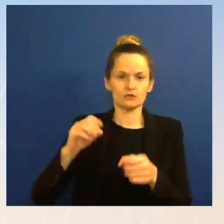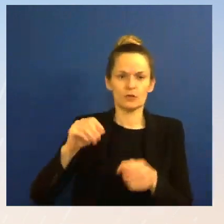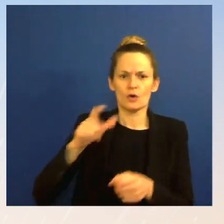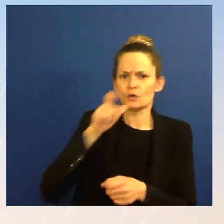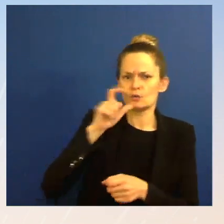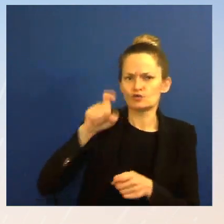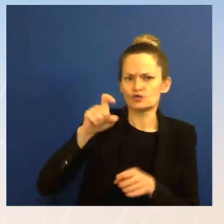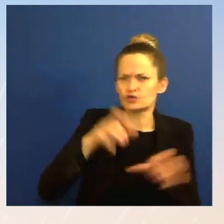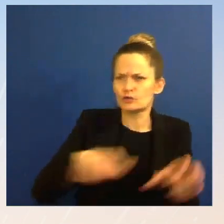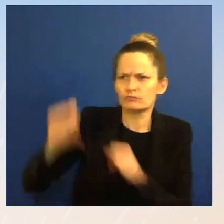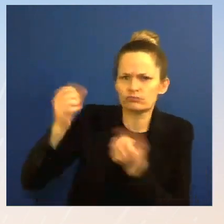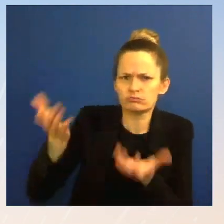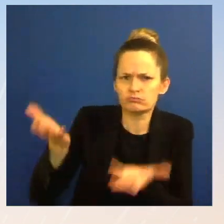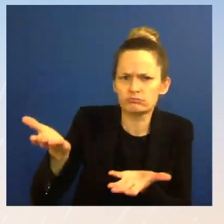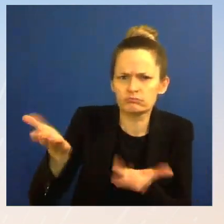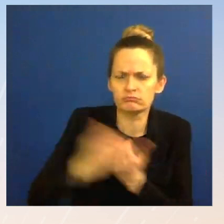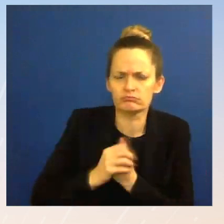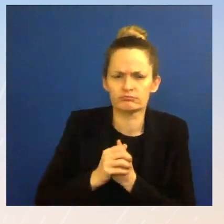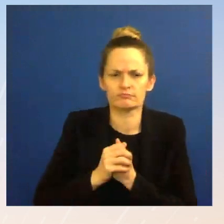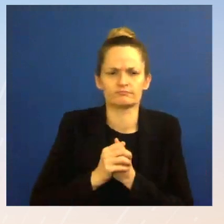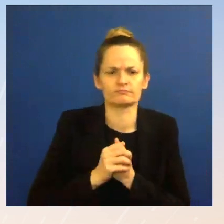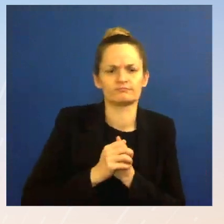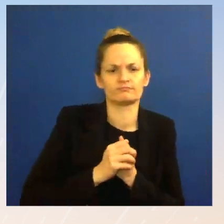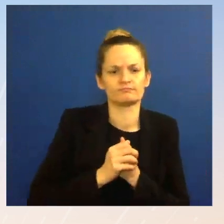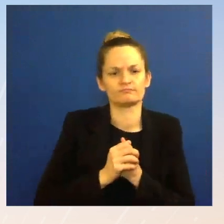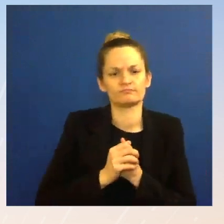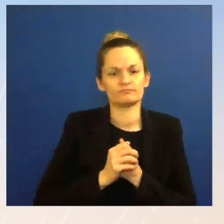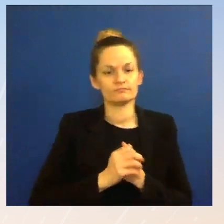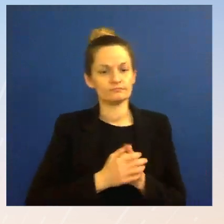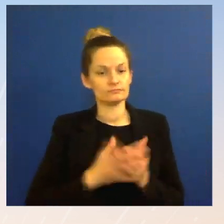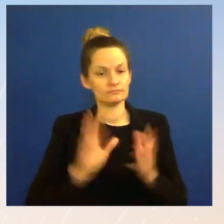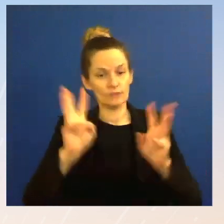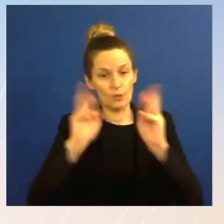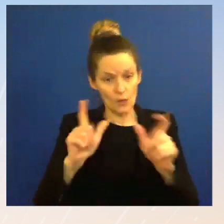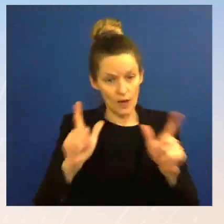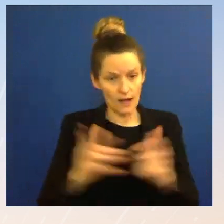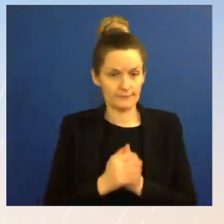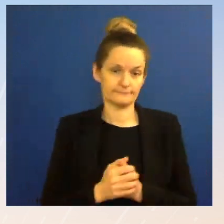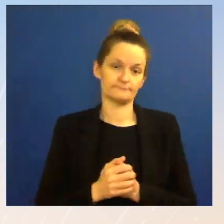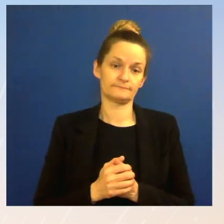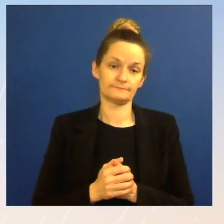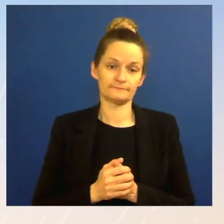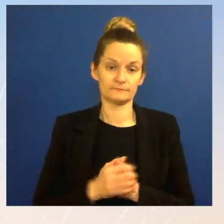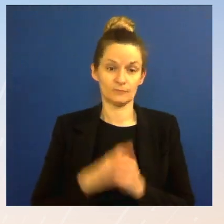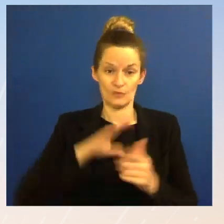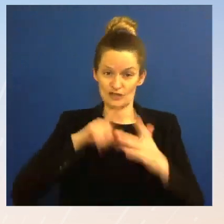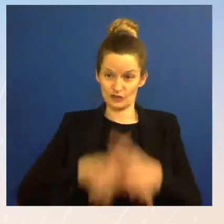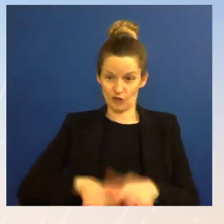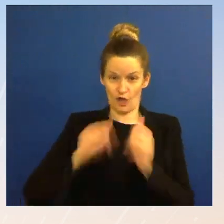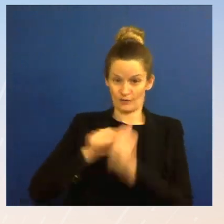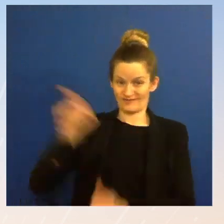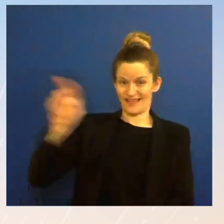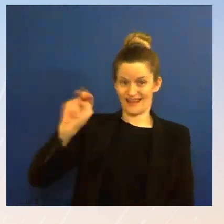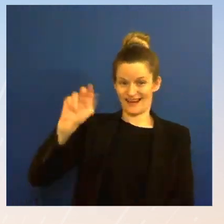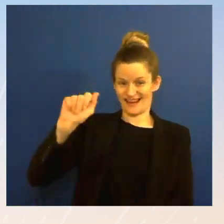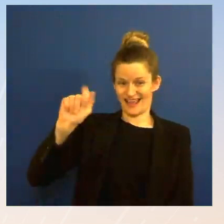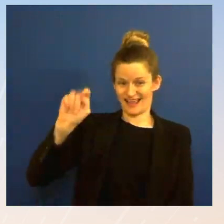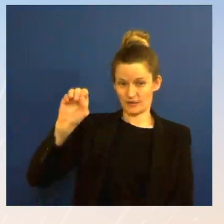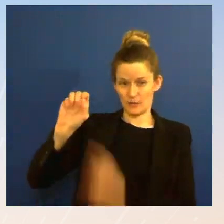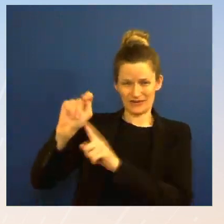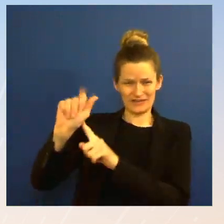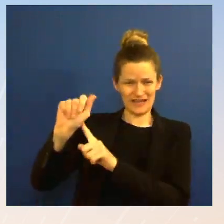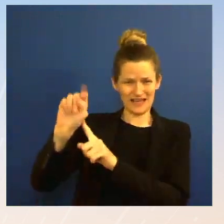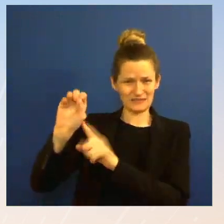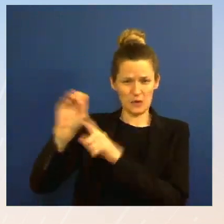be prompted by the invasion of a dictator like President Putin into a foreign country, uh, that, uh, unity, uh,